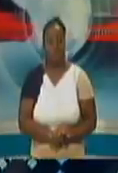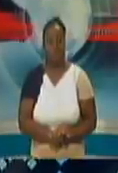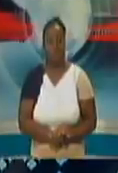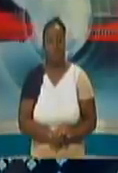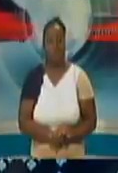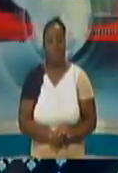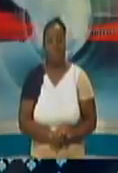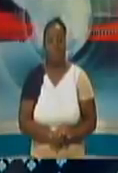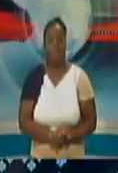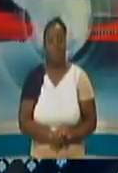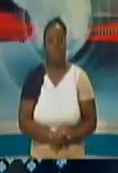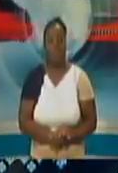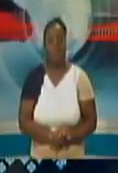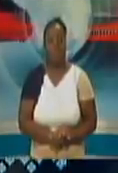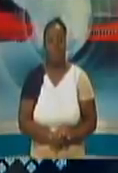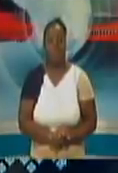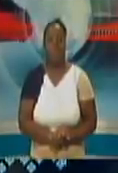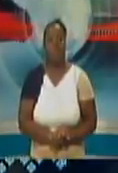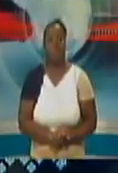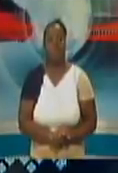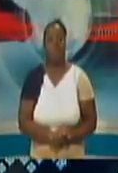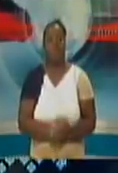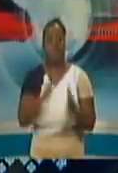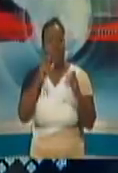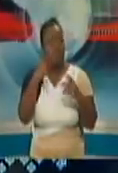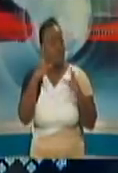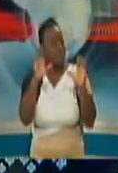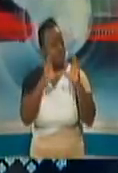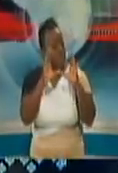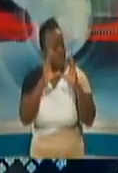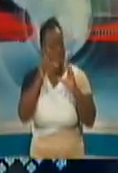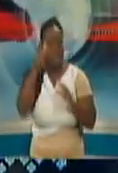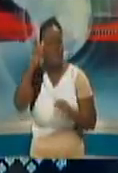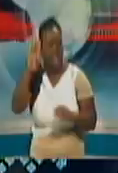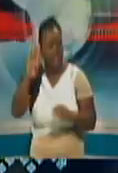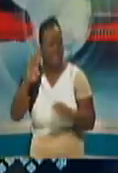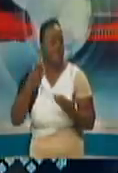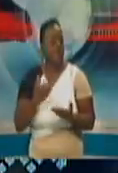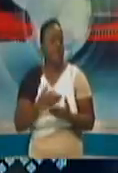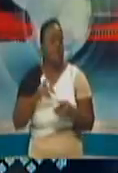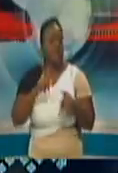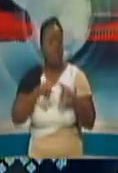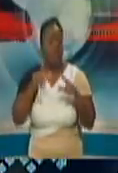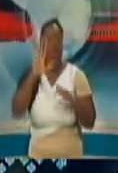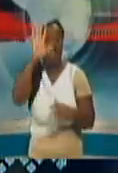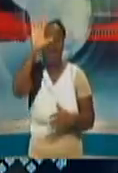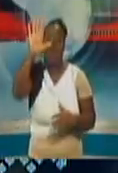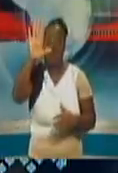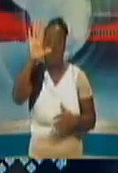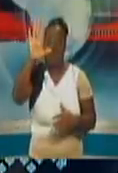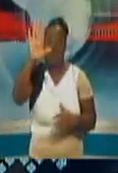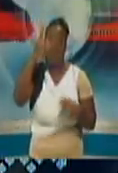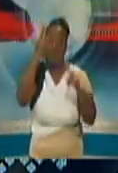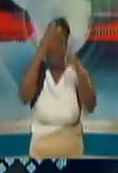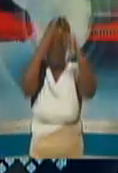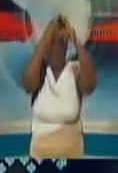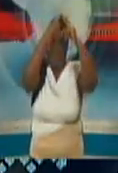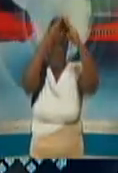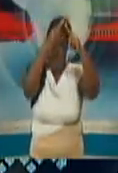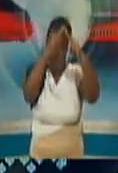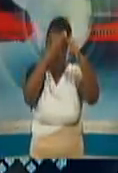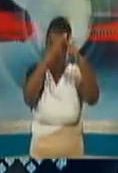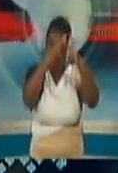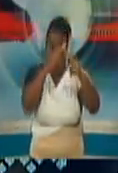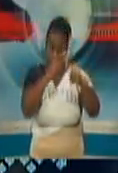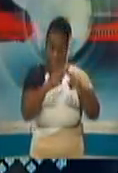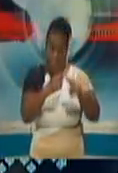possible accreditation system for labs in general. So as you said we have gotten five lists where we have